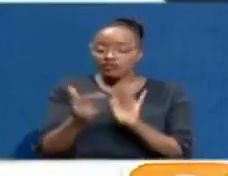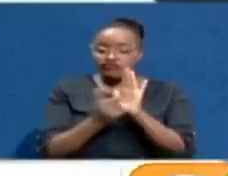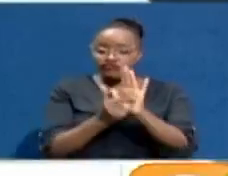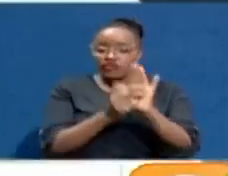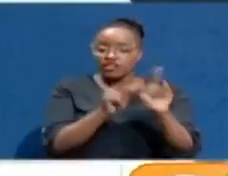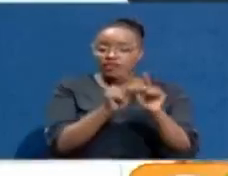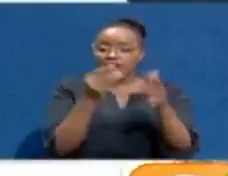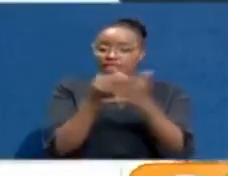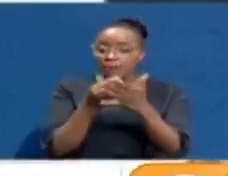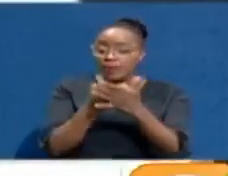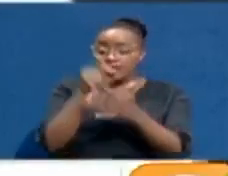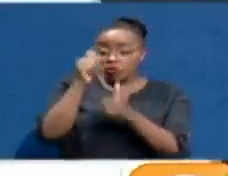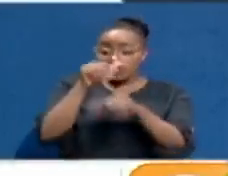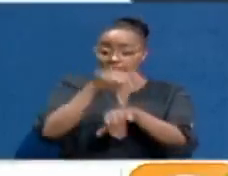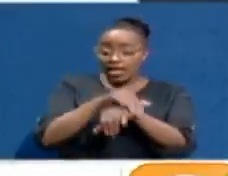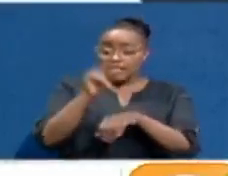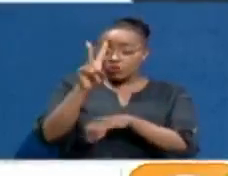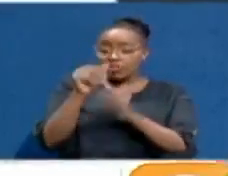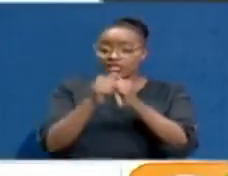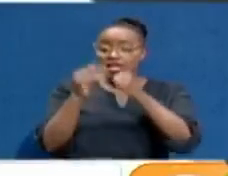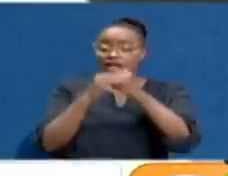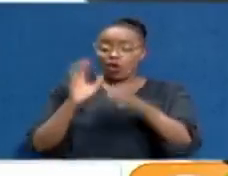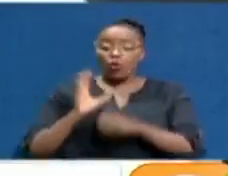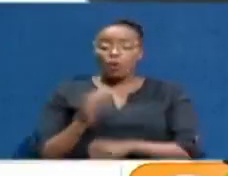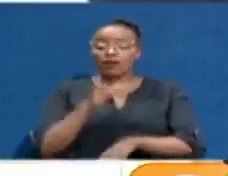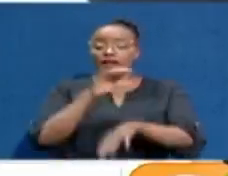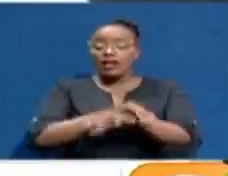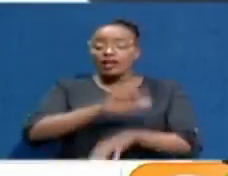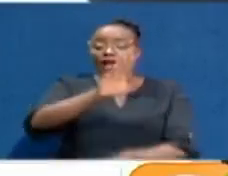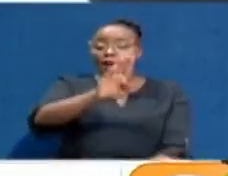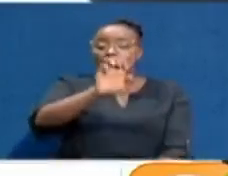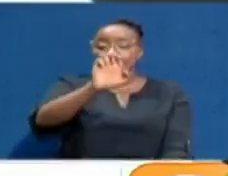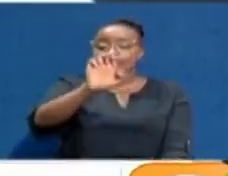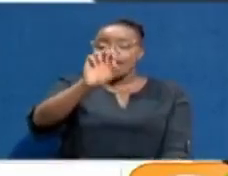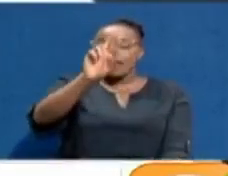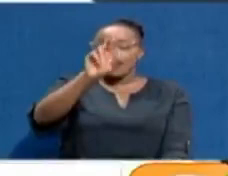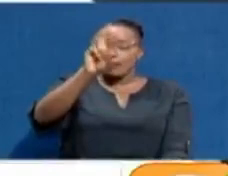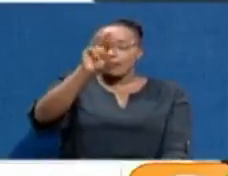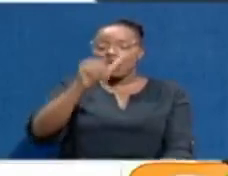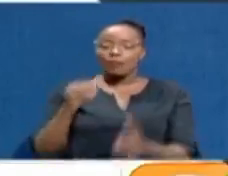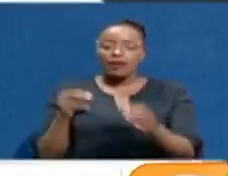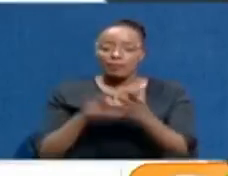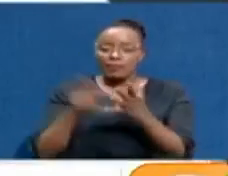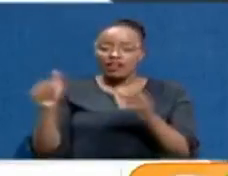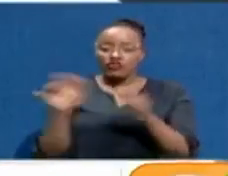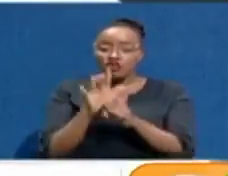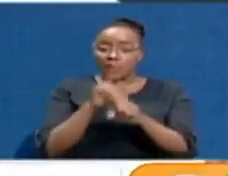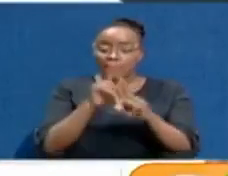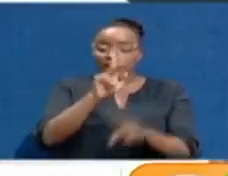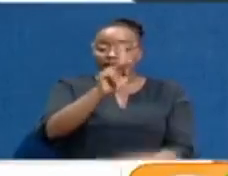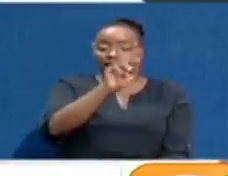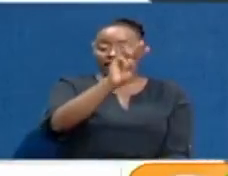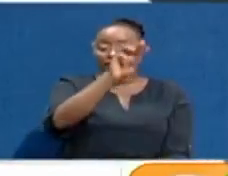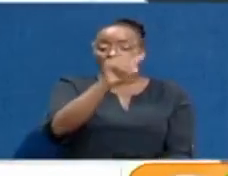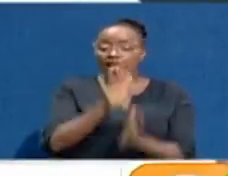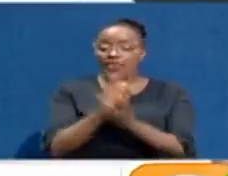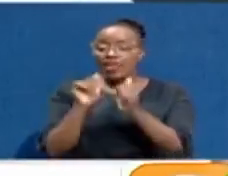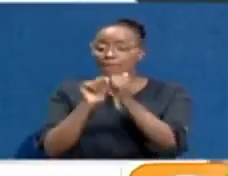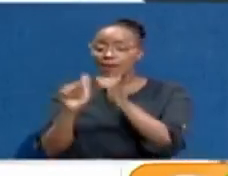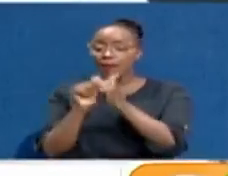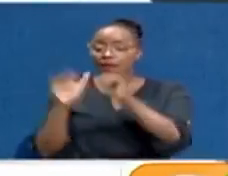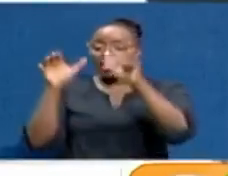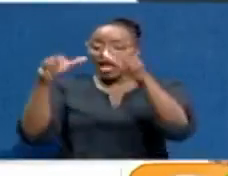turnover for 2019. The committee found out that Brima had already been paid in full, yet Kemsah and the cereals company